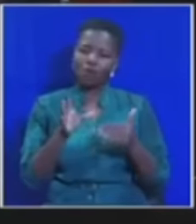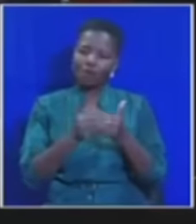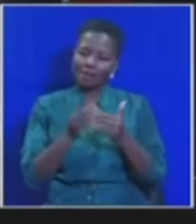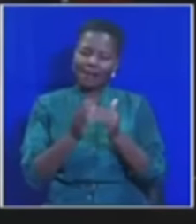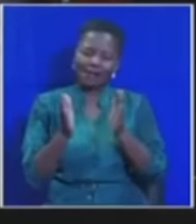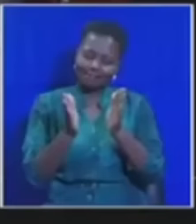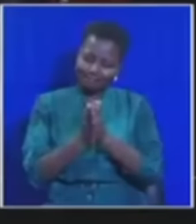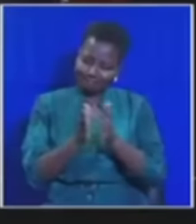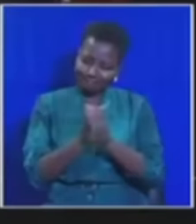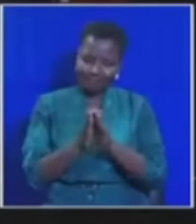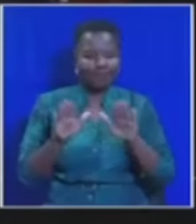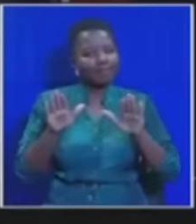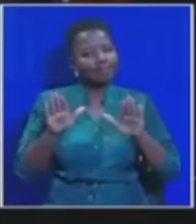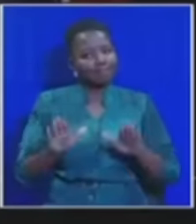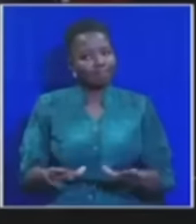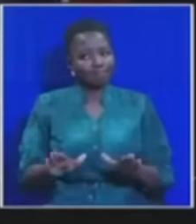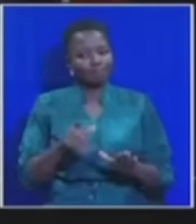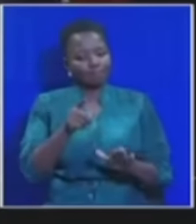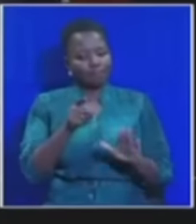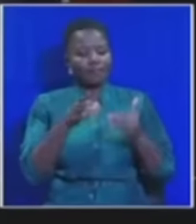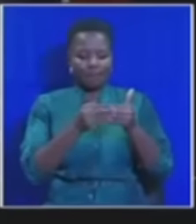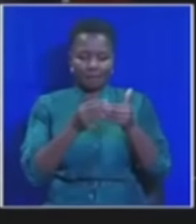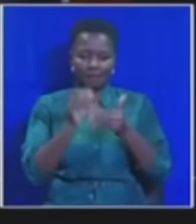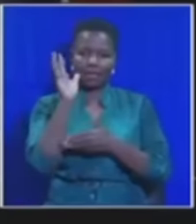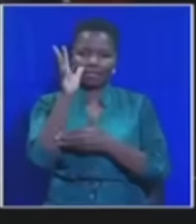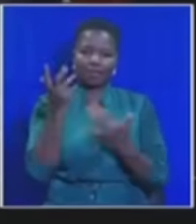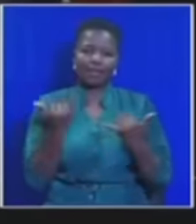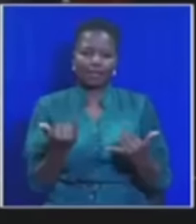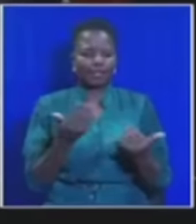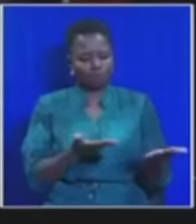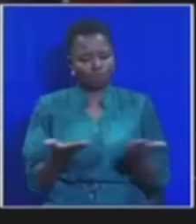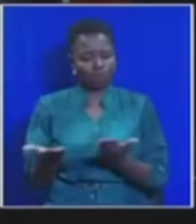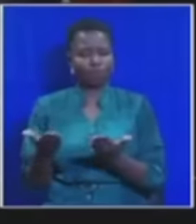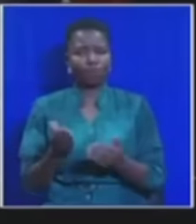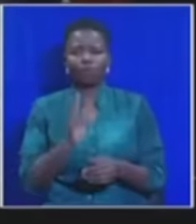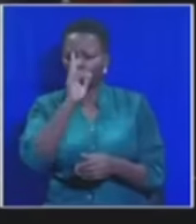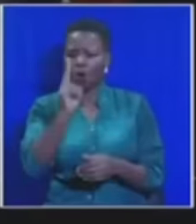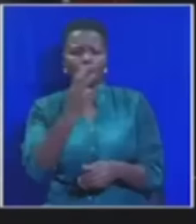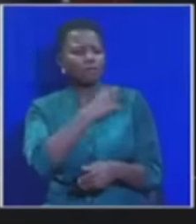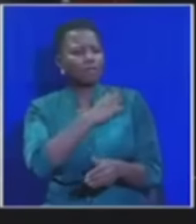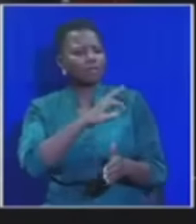Please, let's allow the Honourable Member to speak. Honourable Minister, why are you rising?